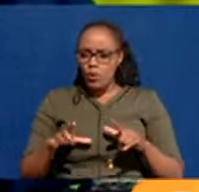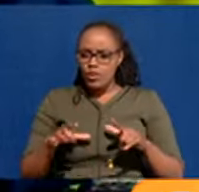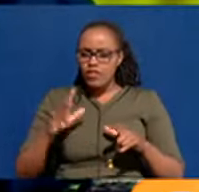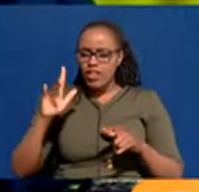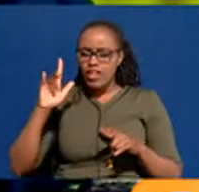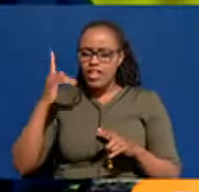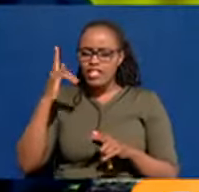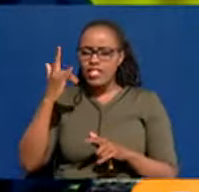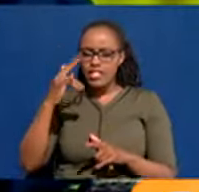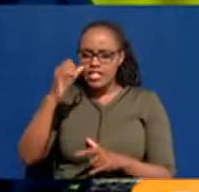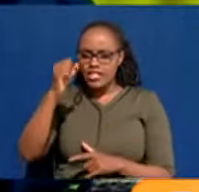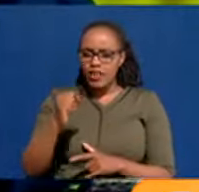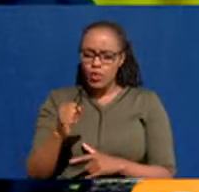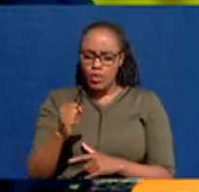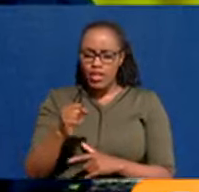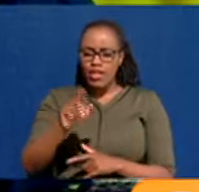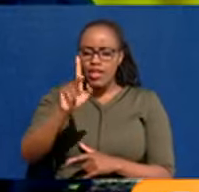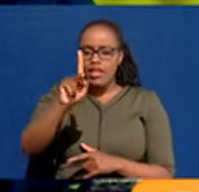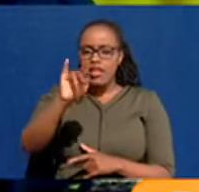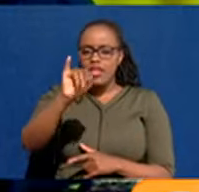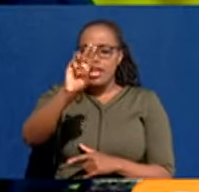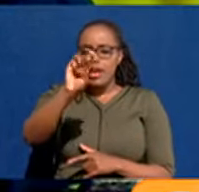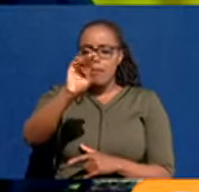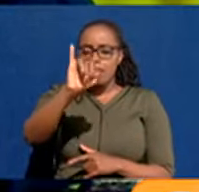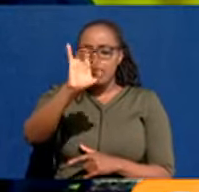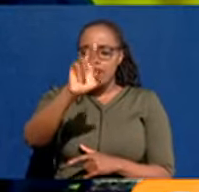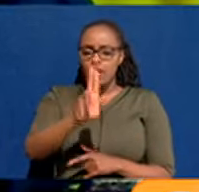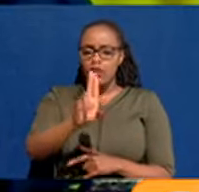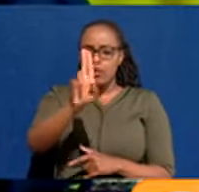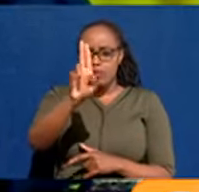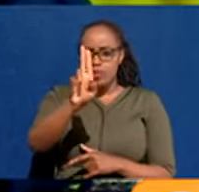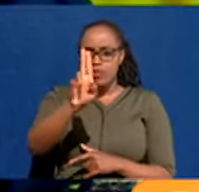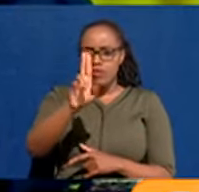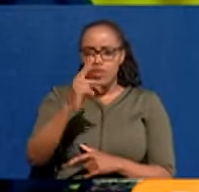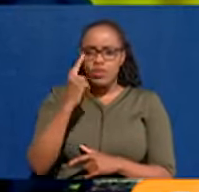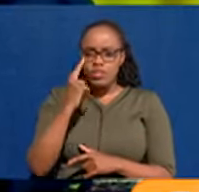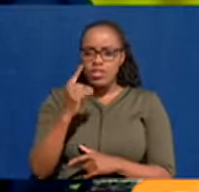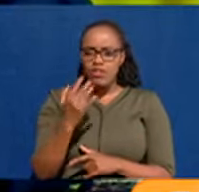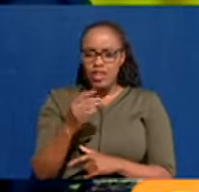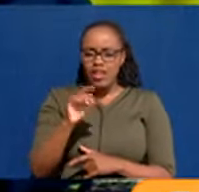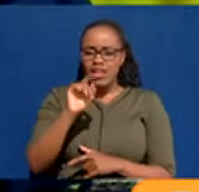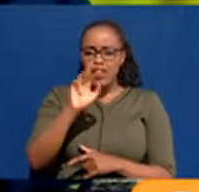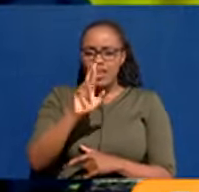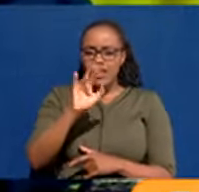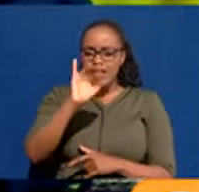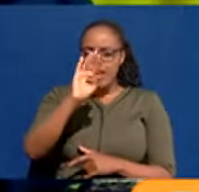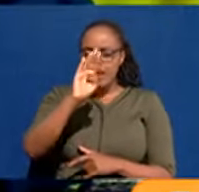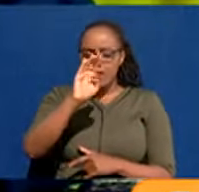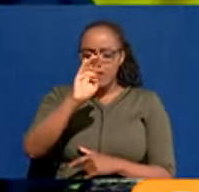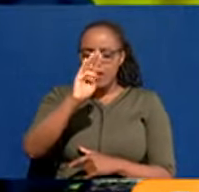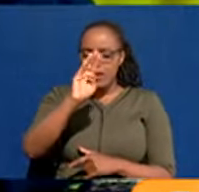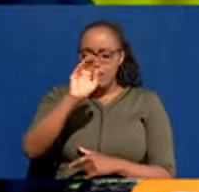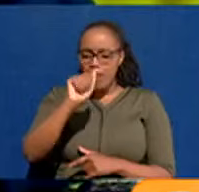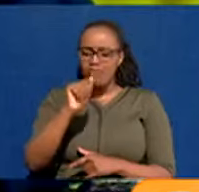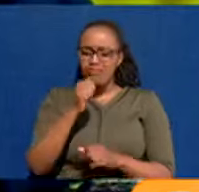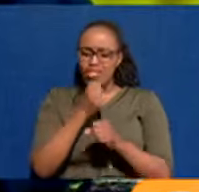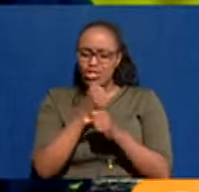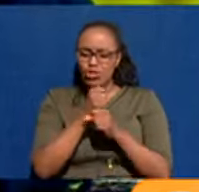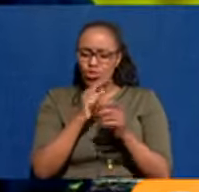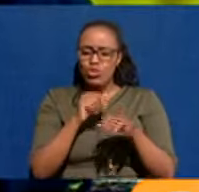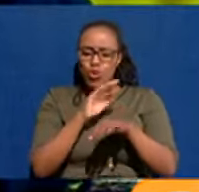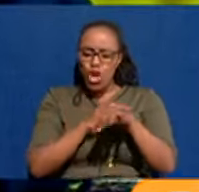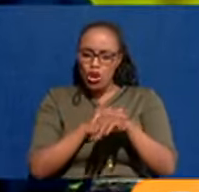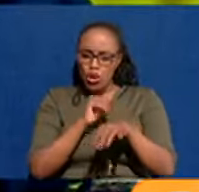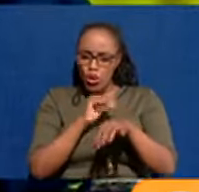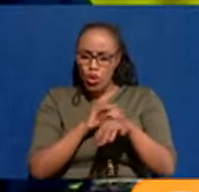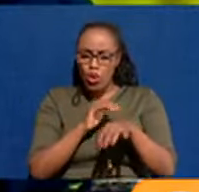Isili South, Kambio. If you look at Beafra, they have had that challenge. And now what we did, we called Kenya